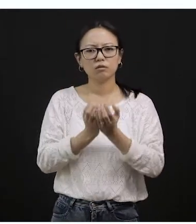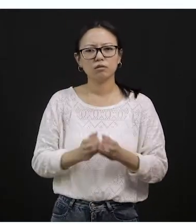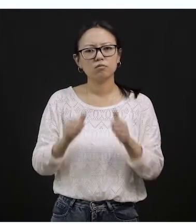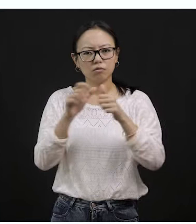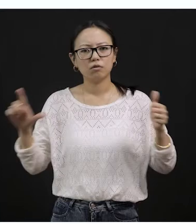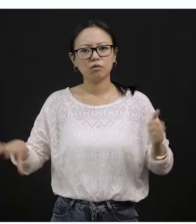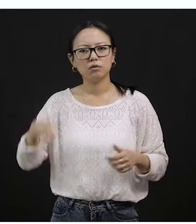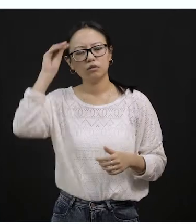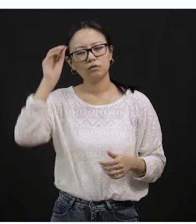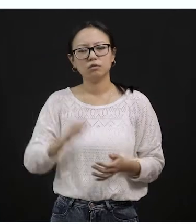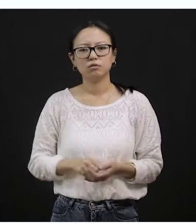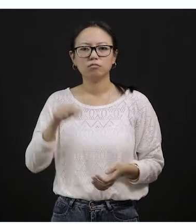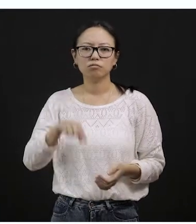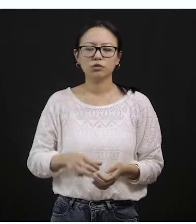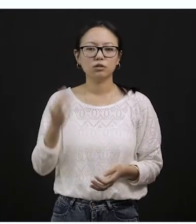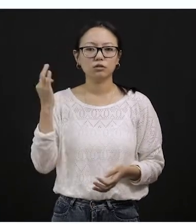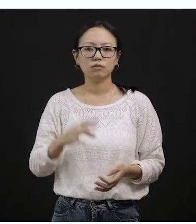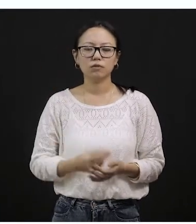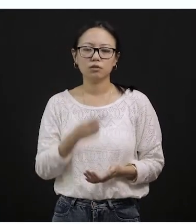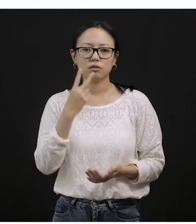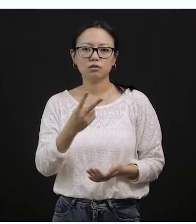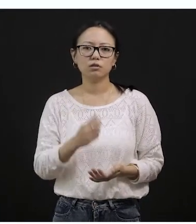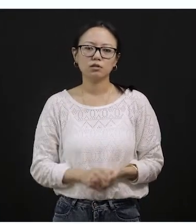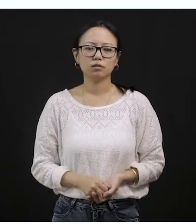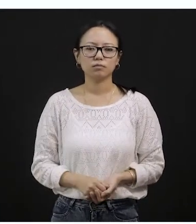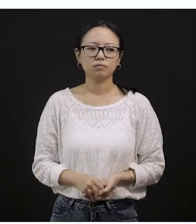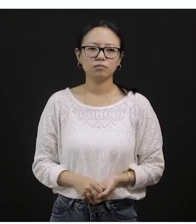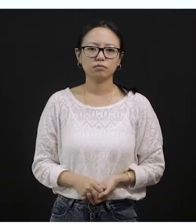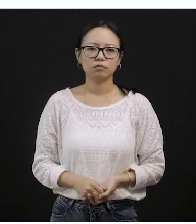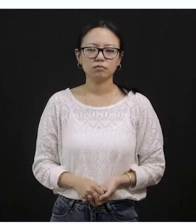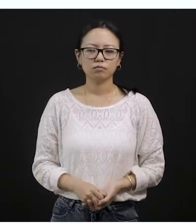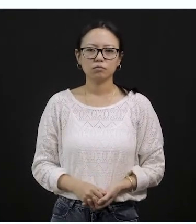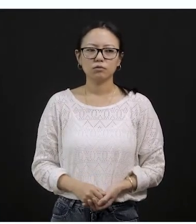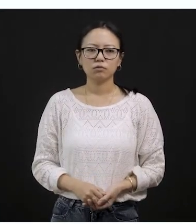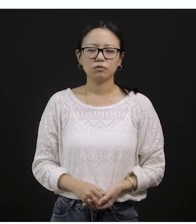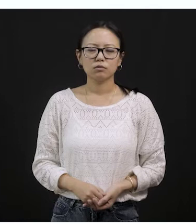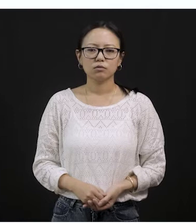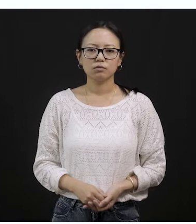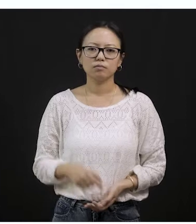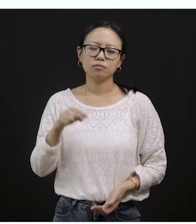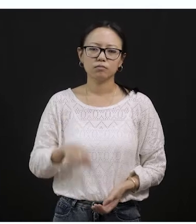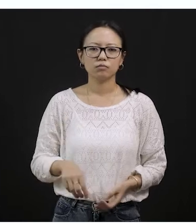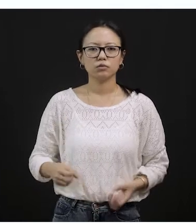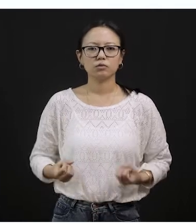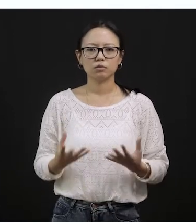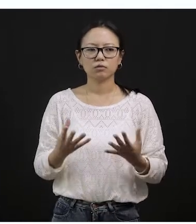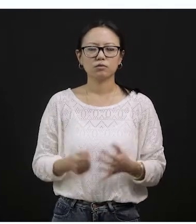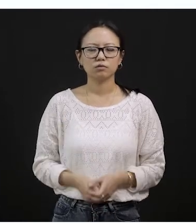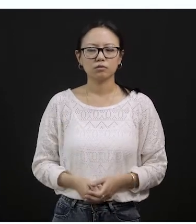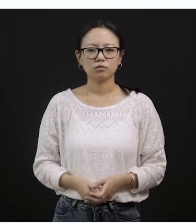this two to three weeks, we're gonna revise it. Alright, so let's get started.